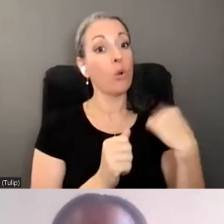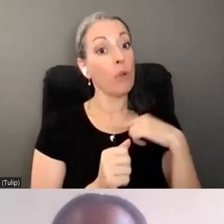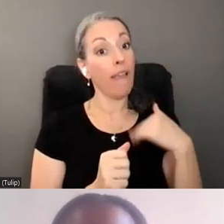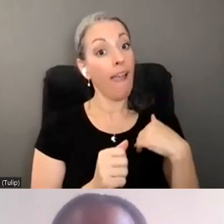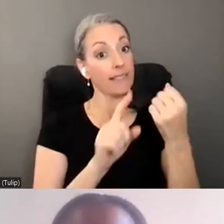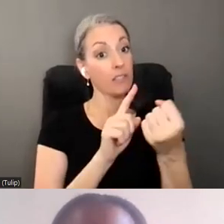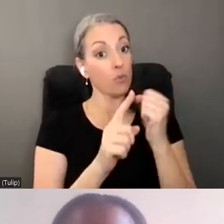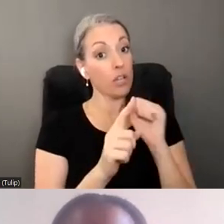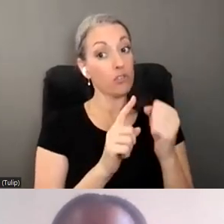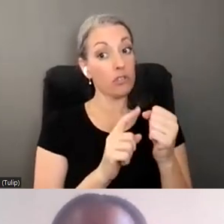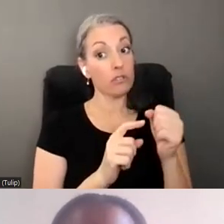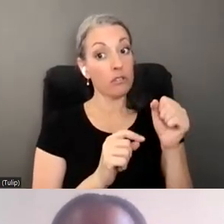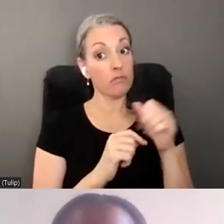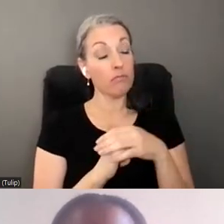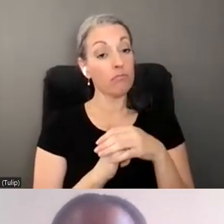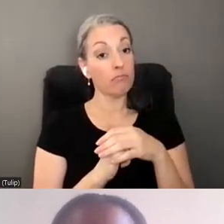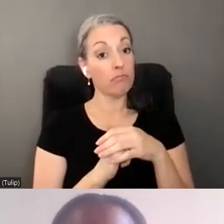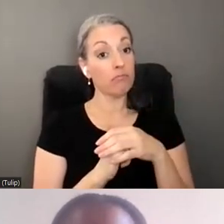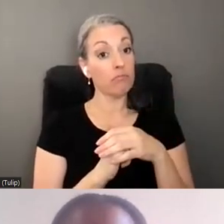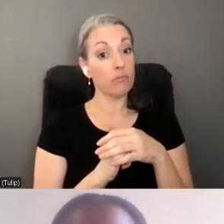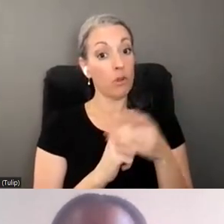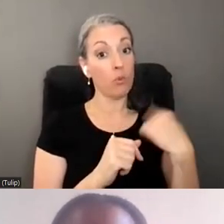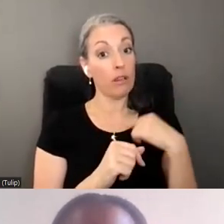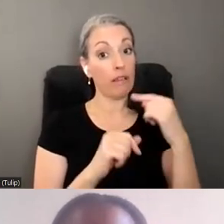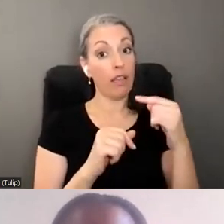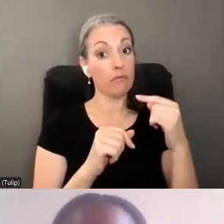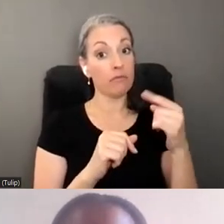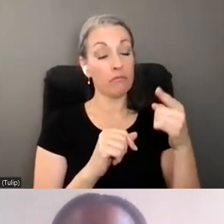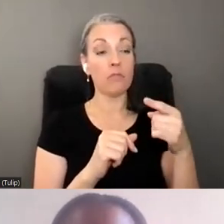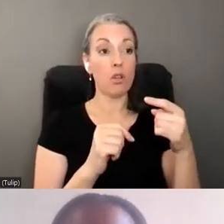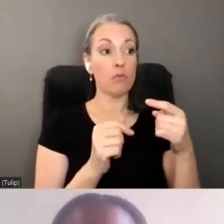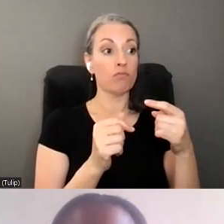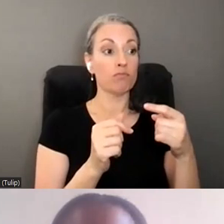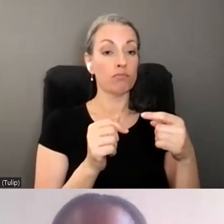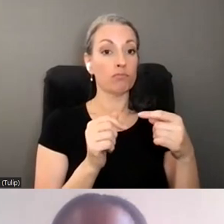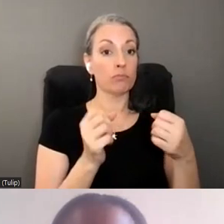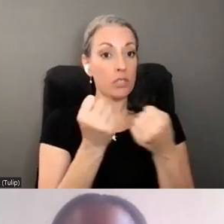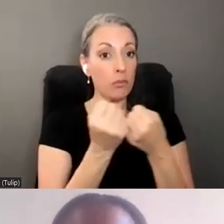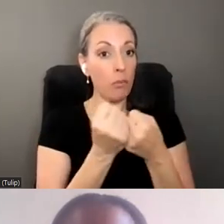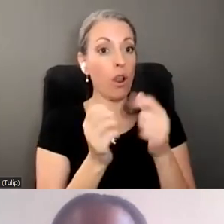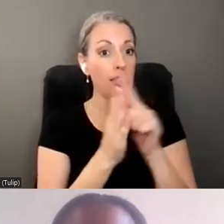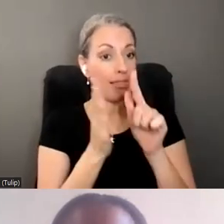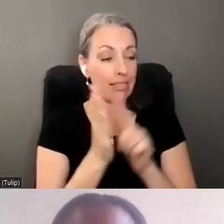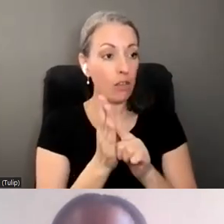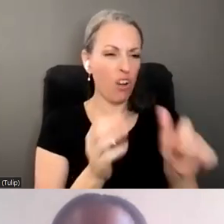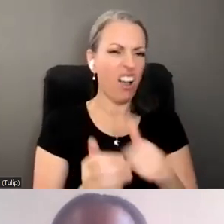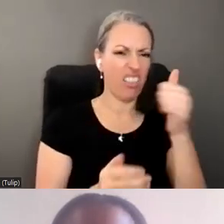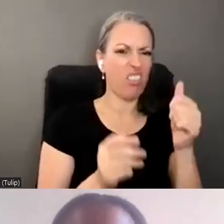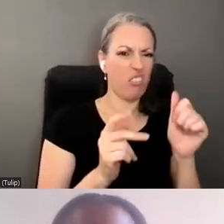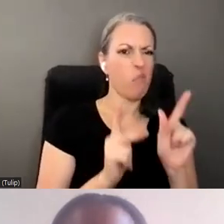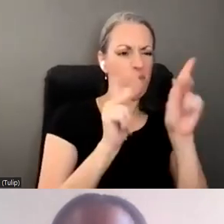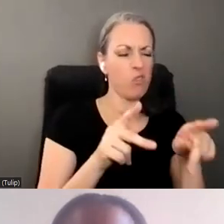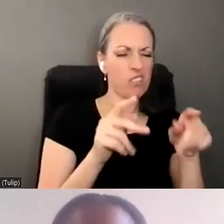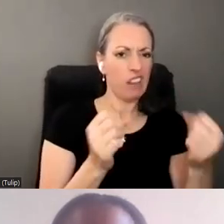situations where we can refer him for legal because we're not the legal experts that would be able to